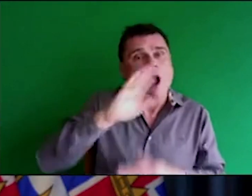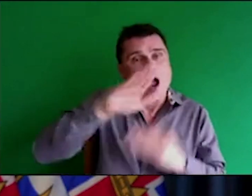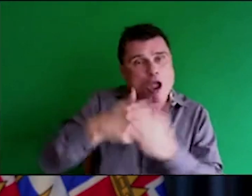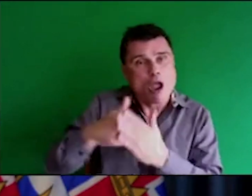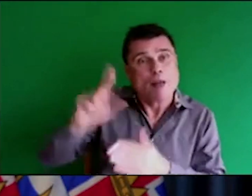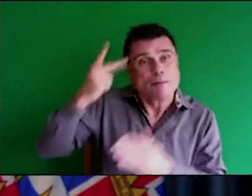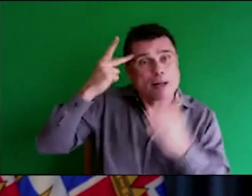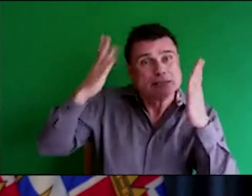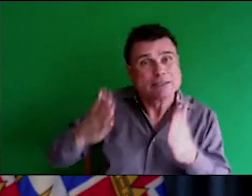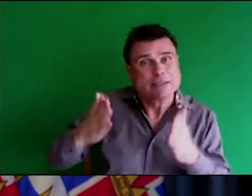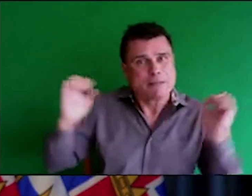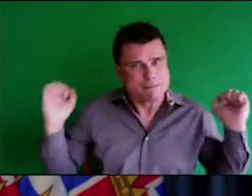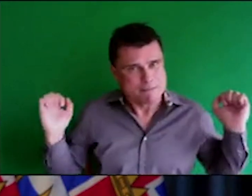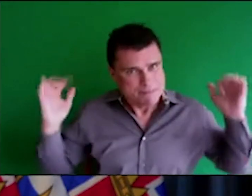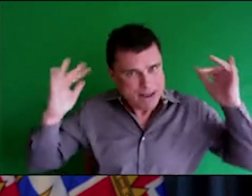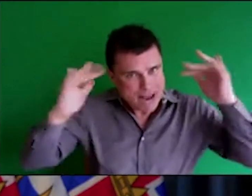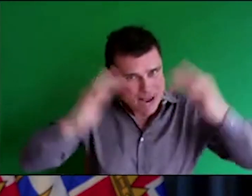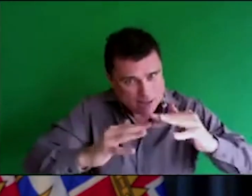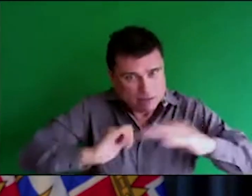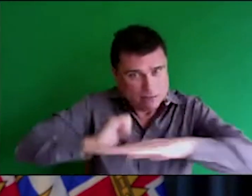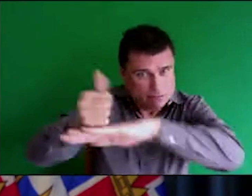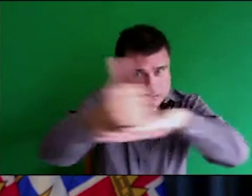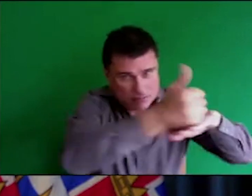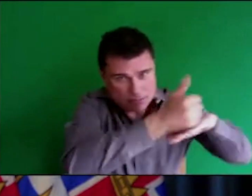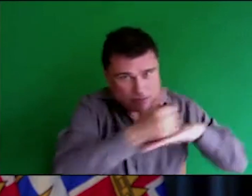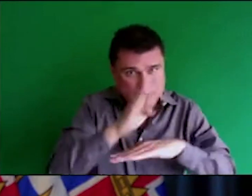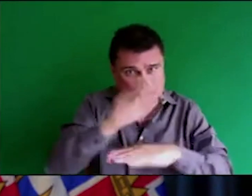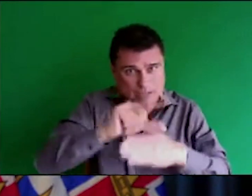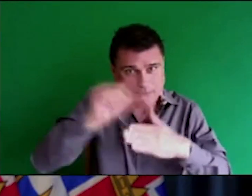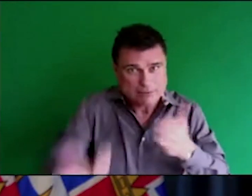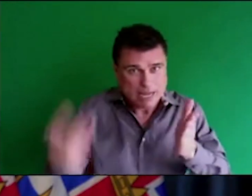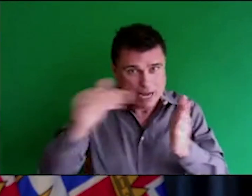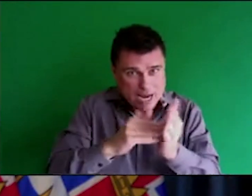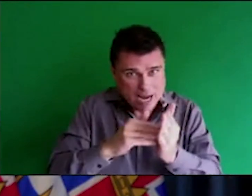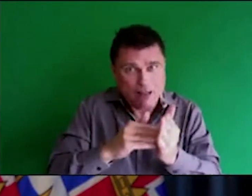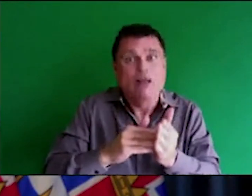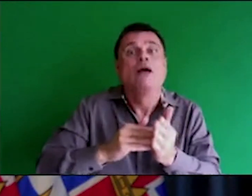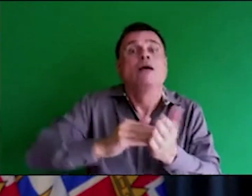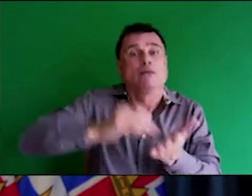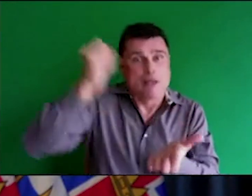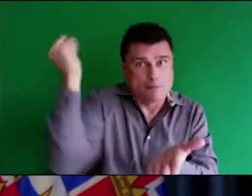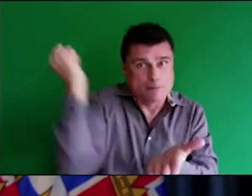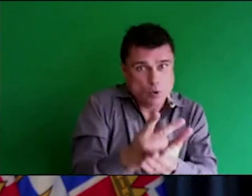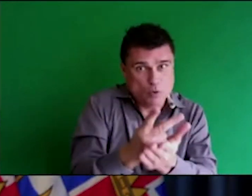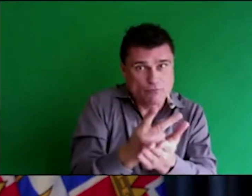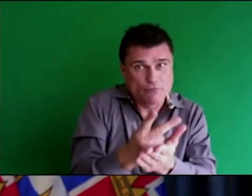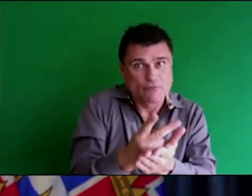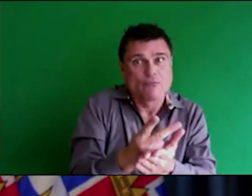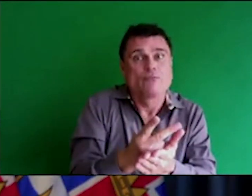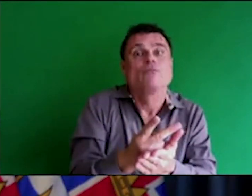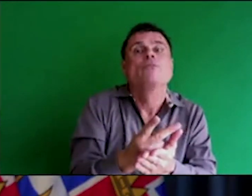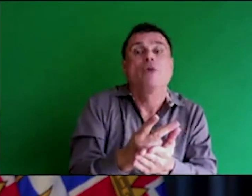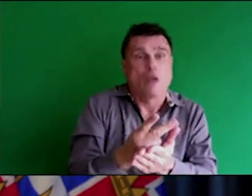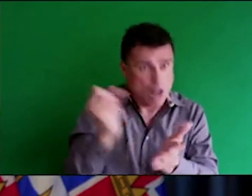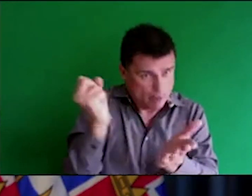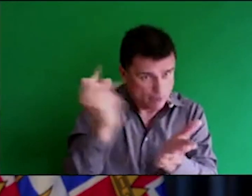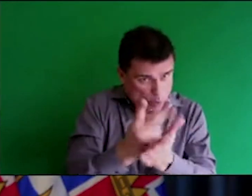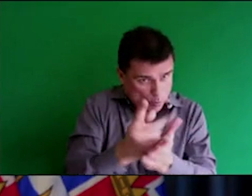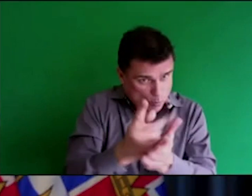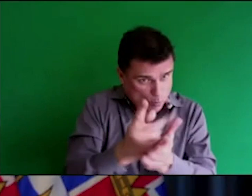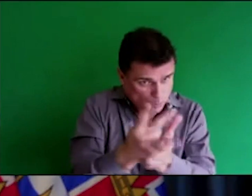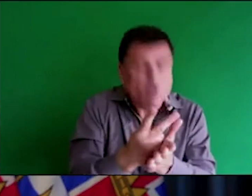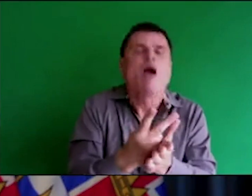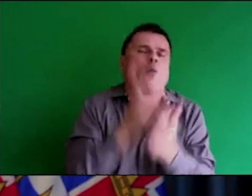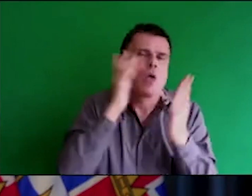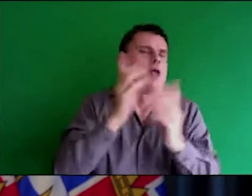are appropriated, it won't take very much time at all to direct deposit the money in most cases. Because of the work we had done with the federal